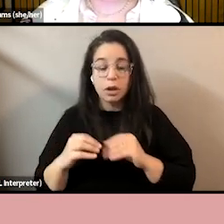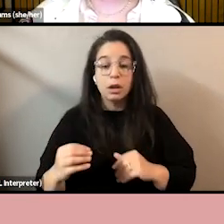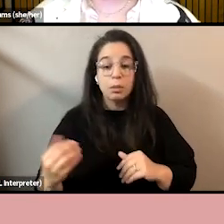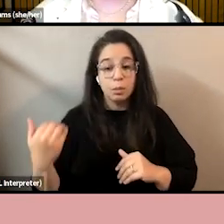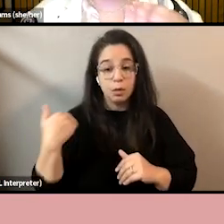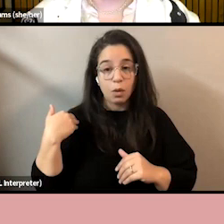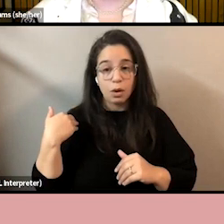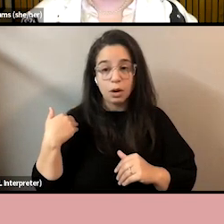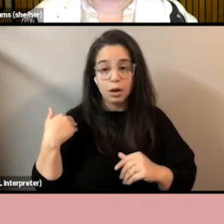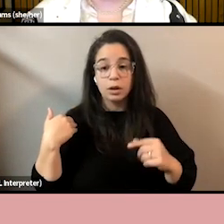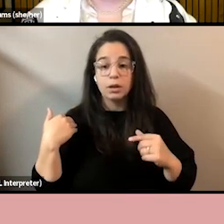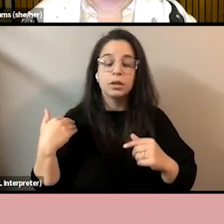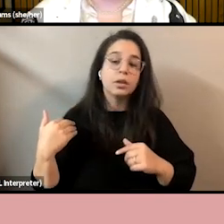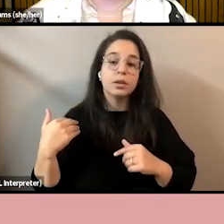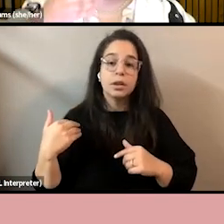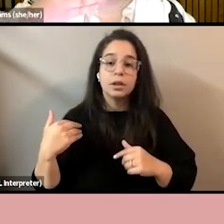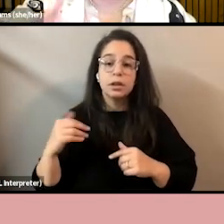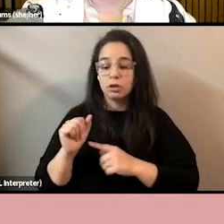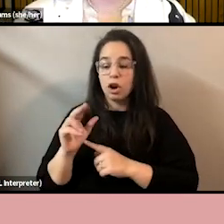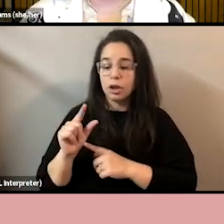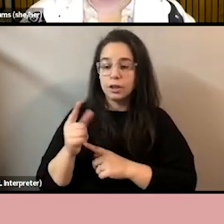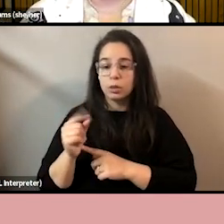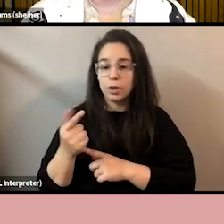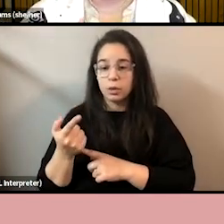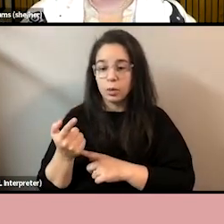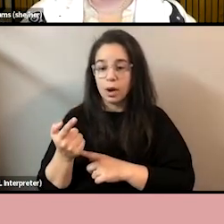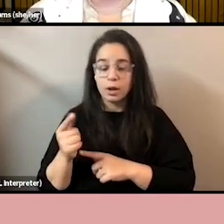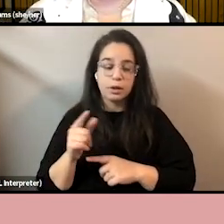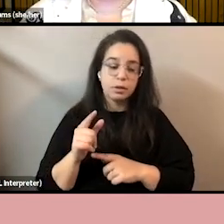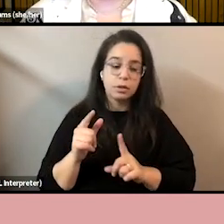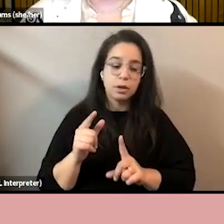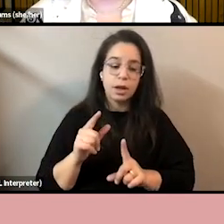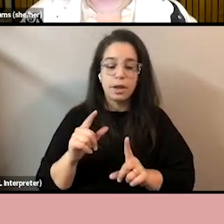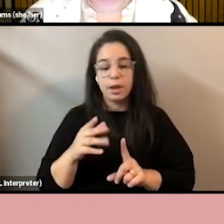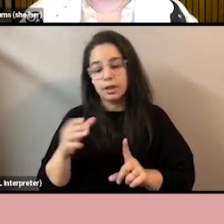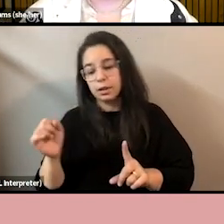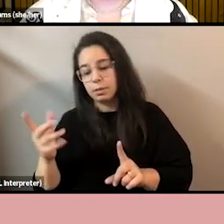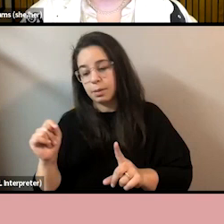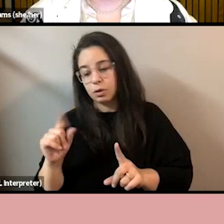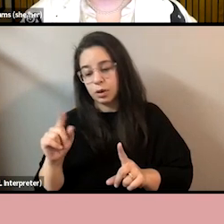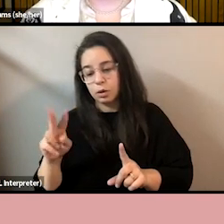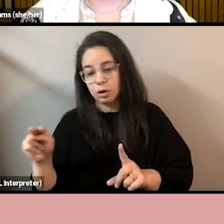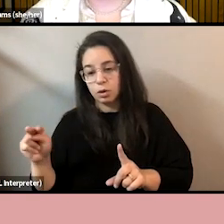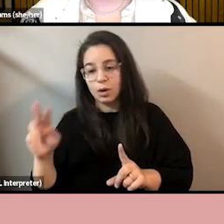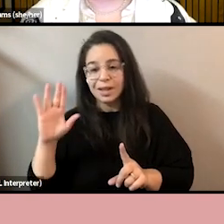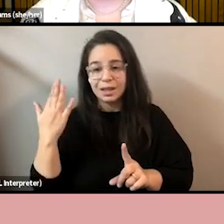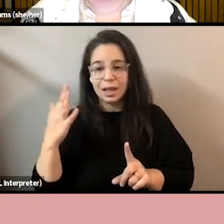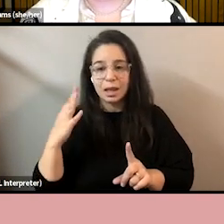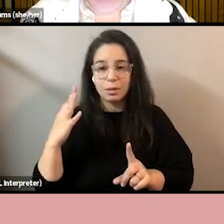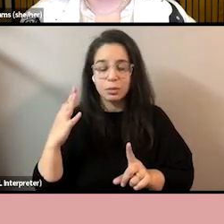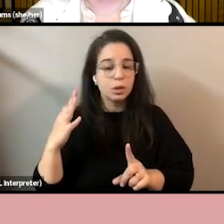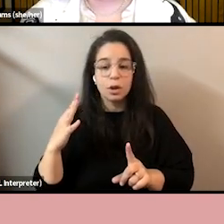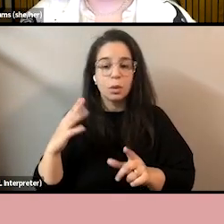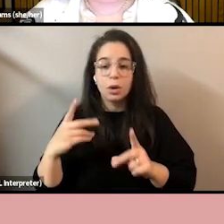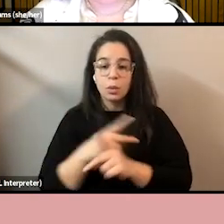August, so August in 2021, September in 2022. Again, we do sadly seem to be losing ground